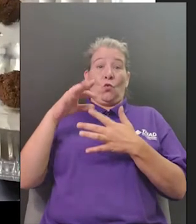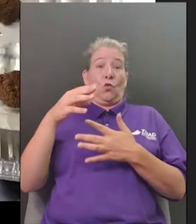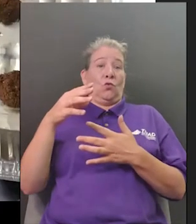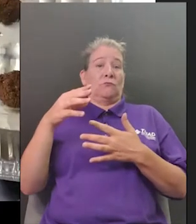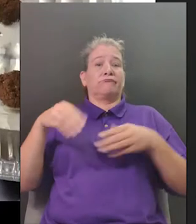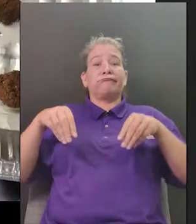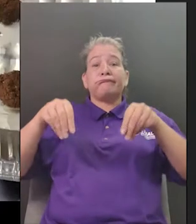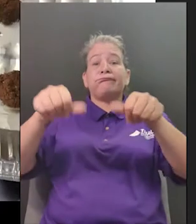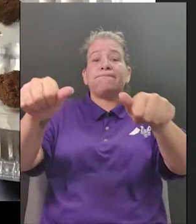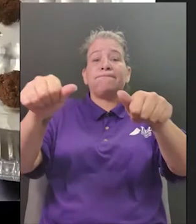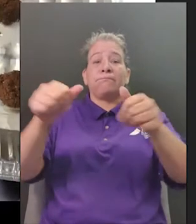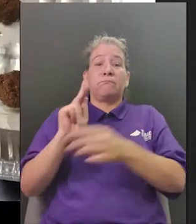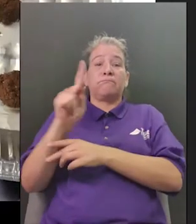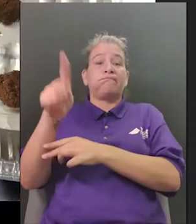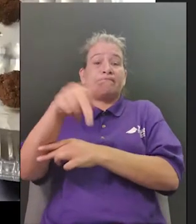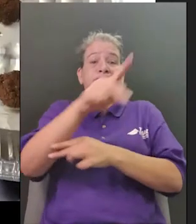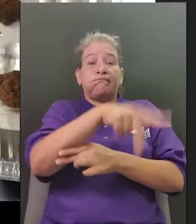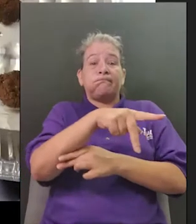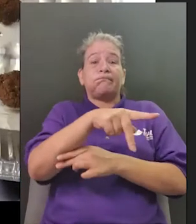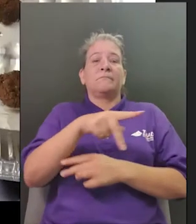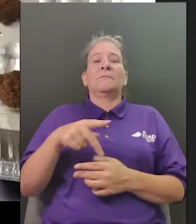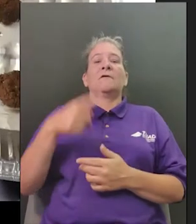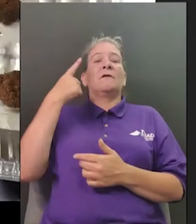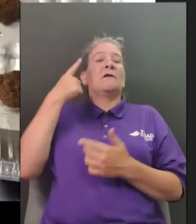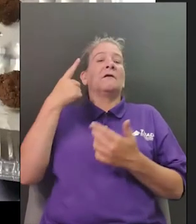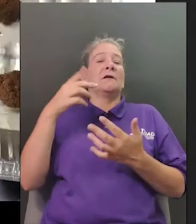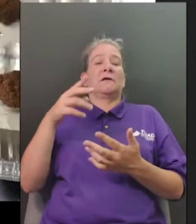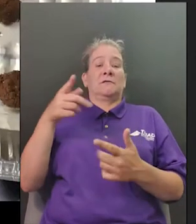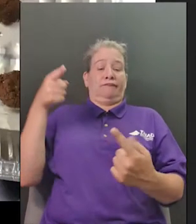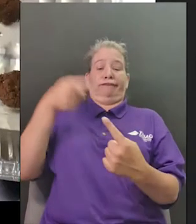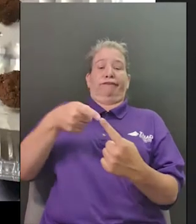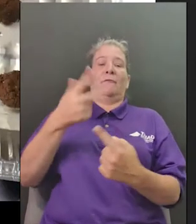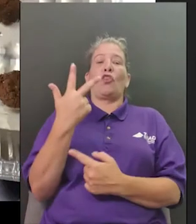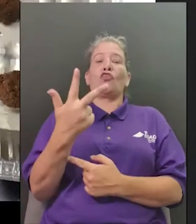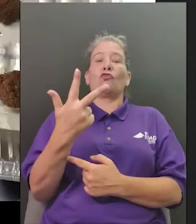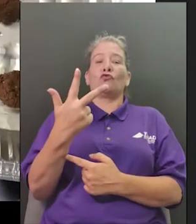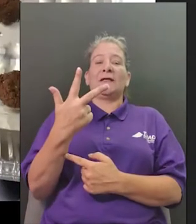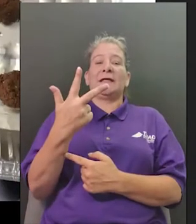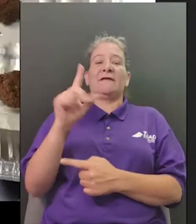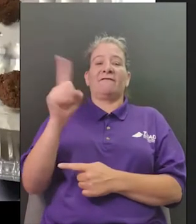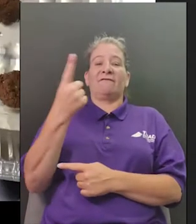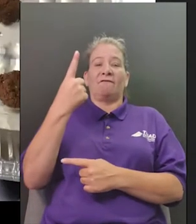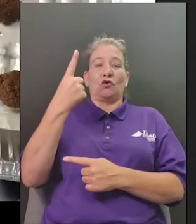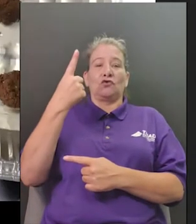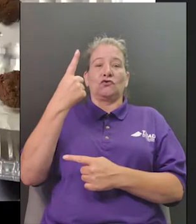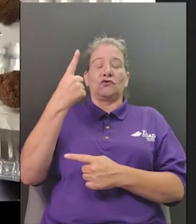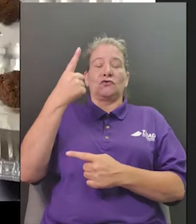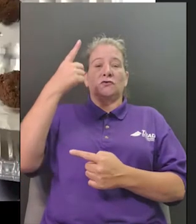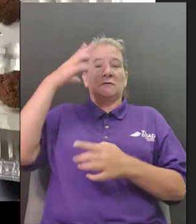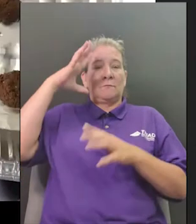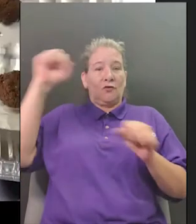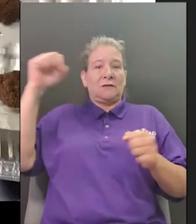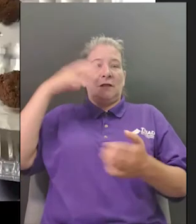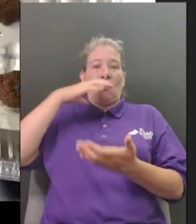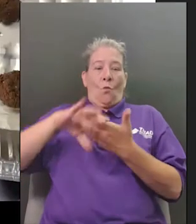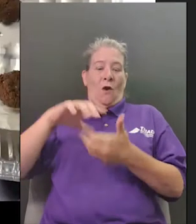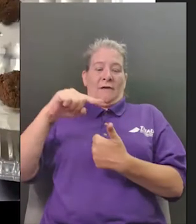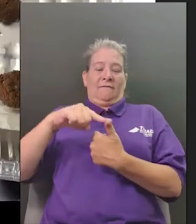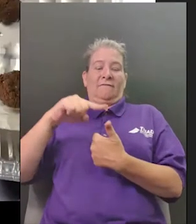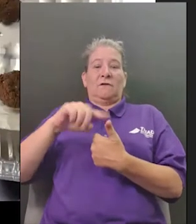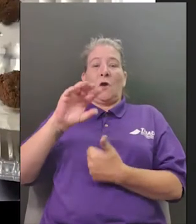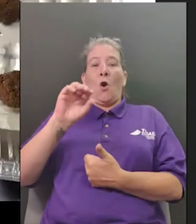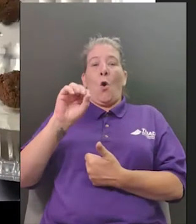inspired by the first ladies so they're special growing seed kits inspired by michelle obama